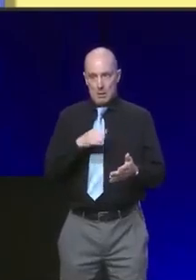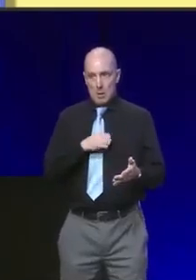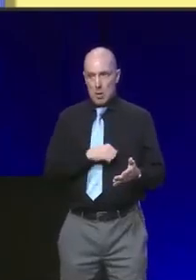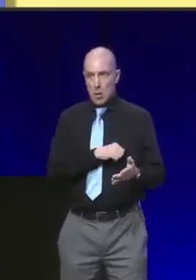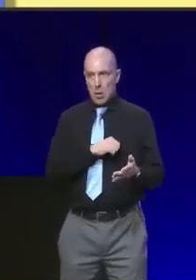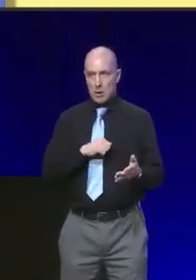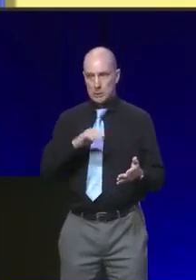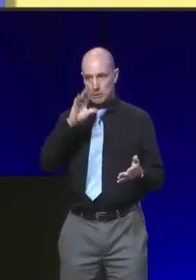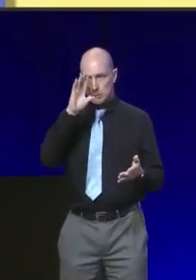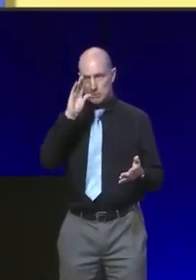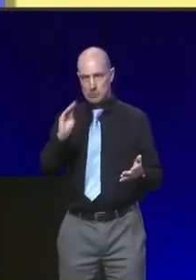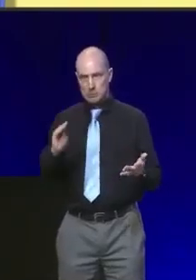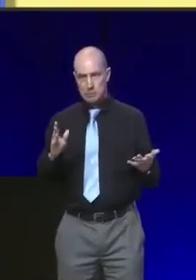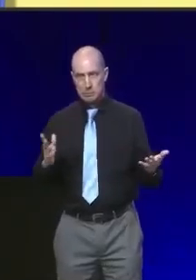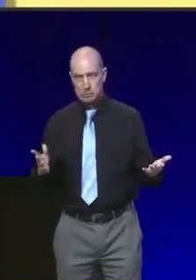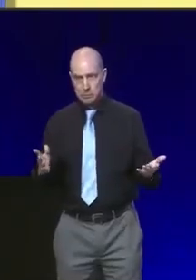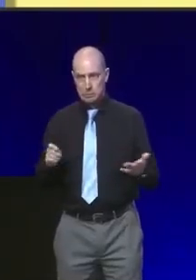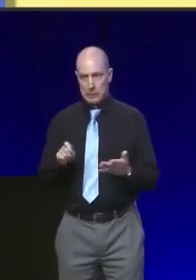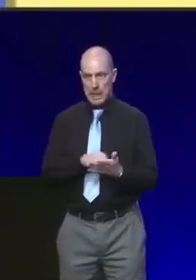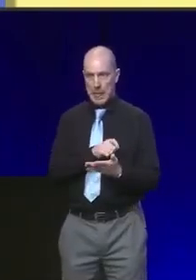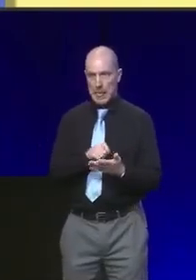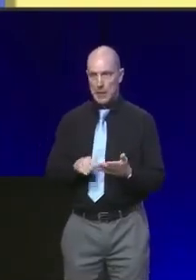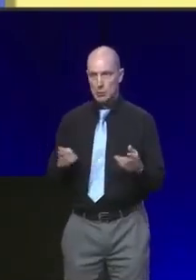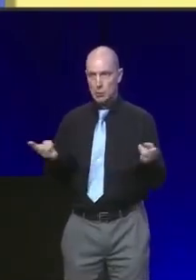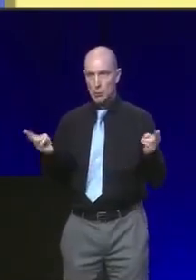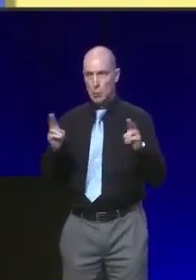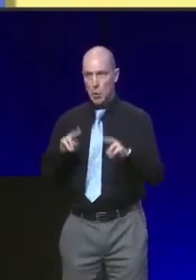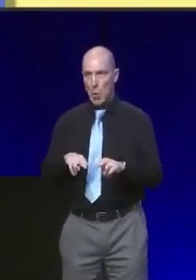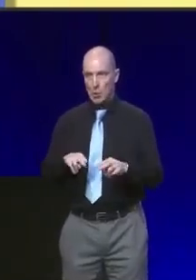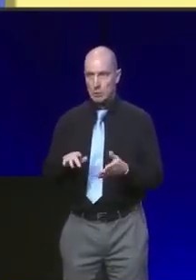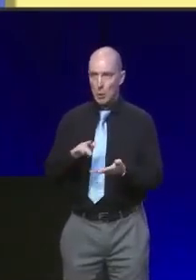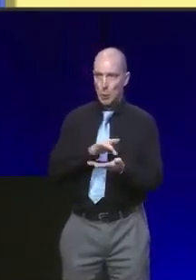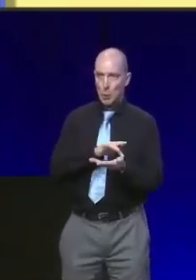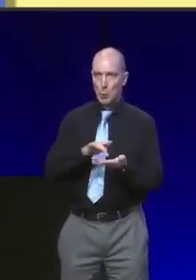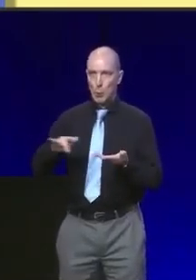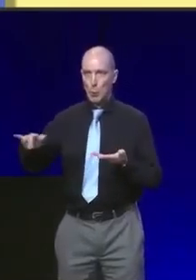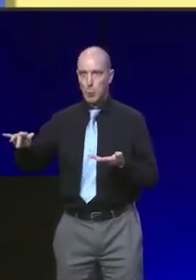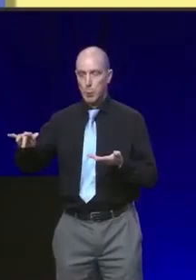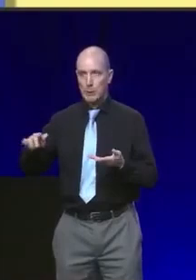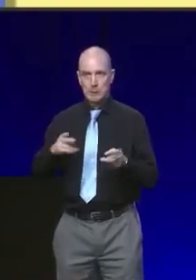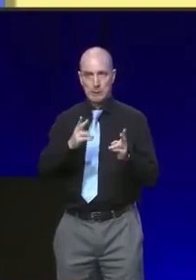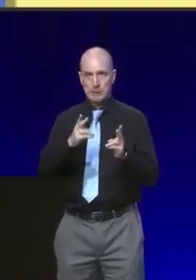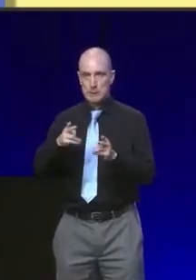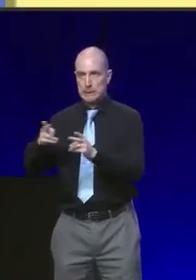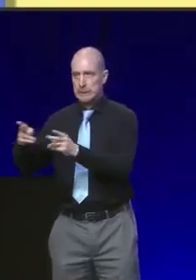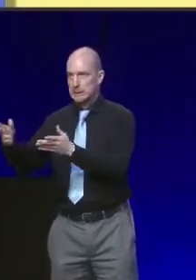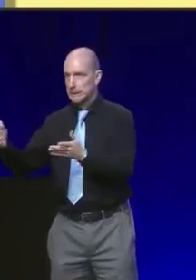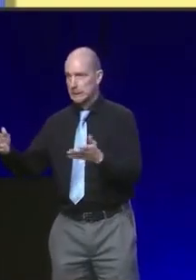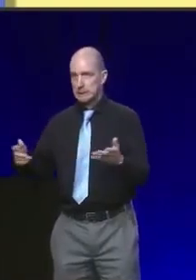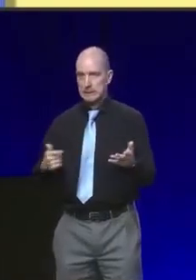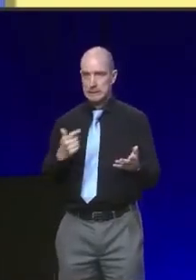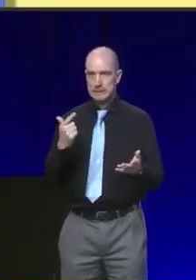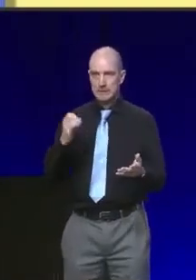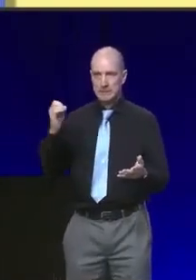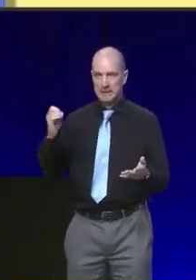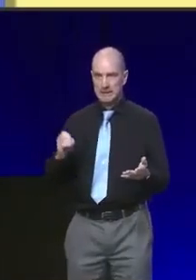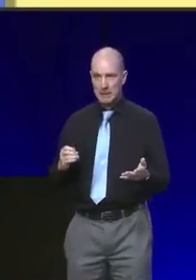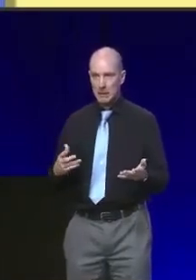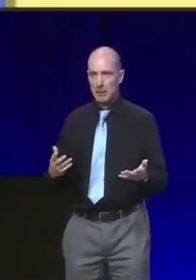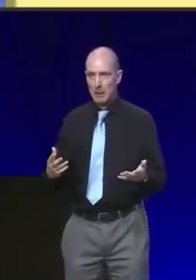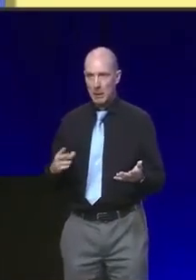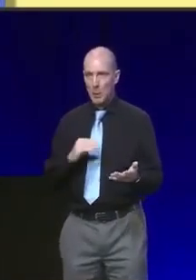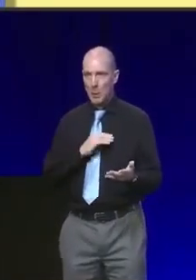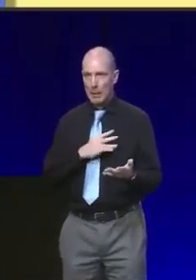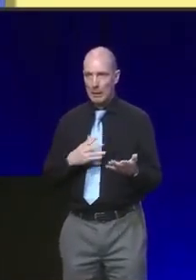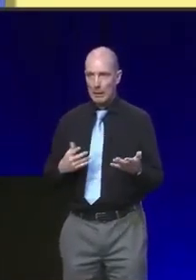We'd had a bad election result and lost the majority of our seats. We had 17% of the vote. Devolution,